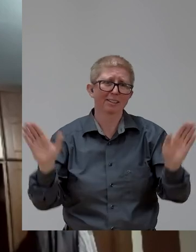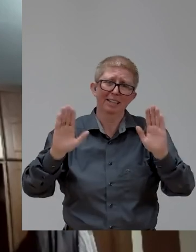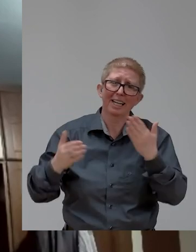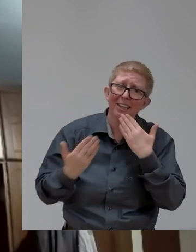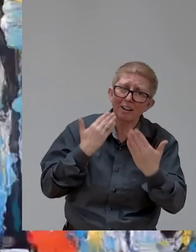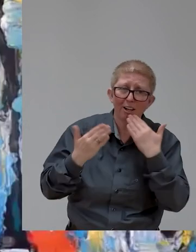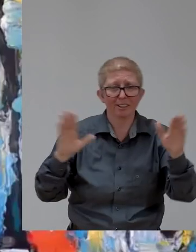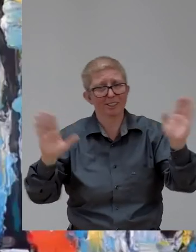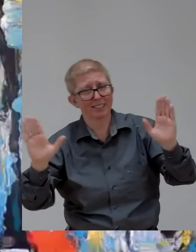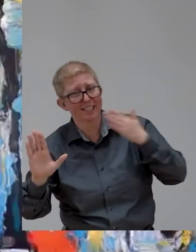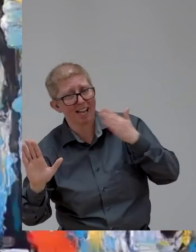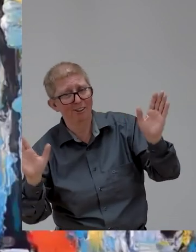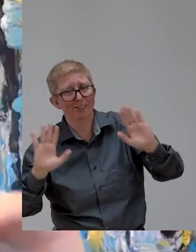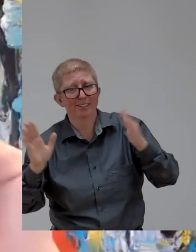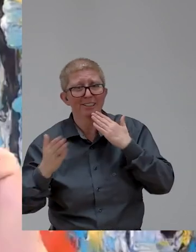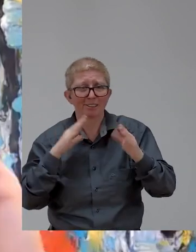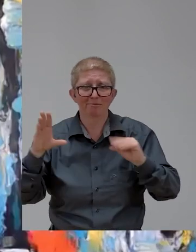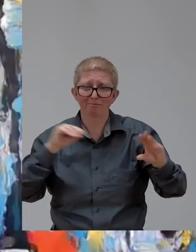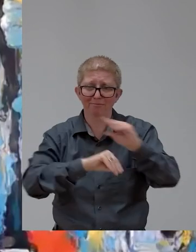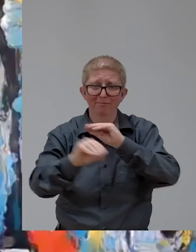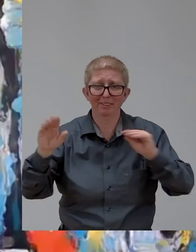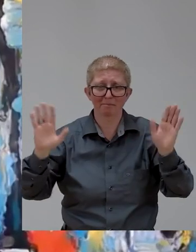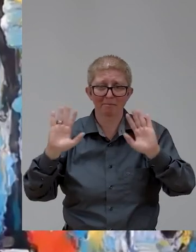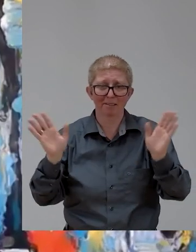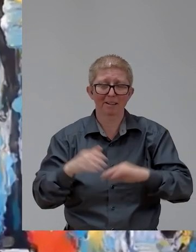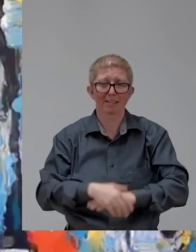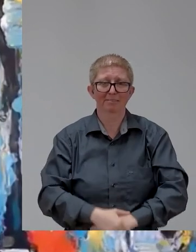Thank you. Thank you.-bye. Bye-bye.